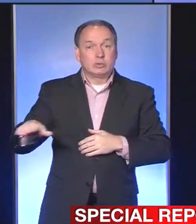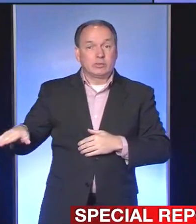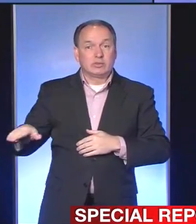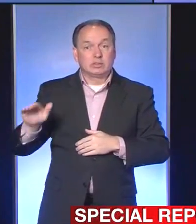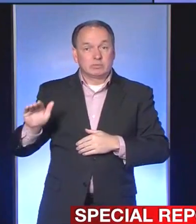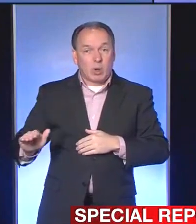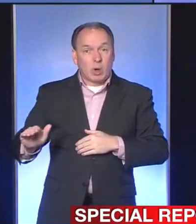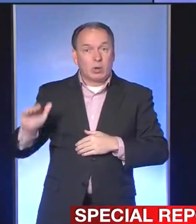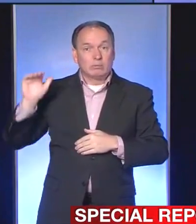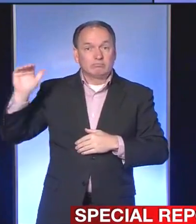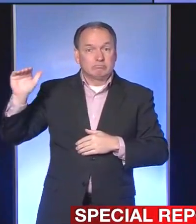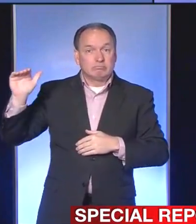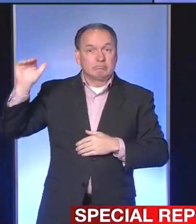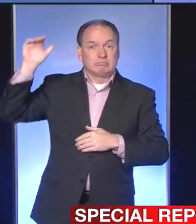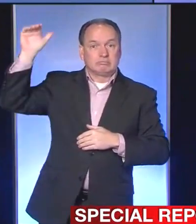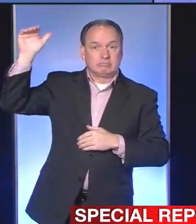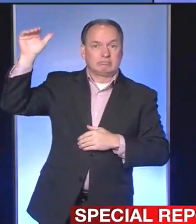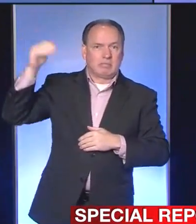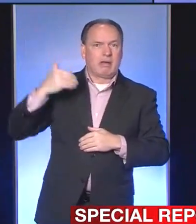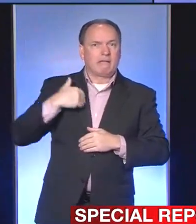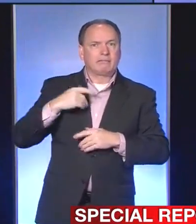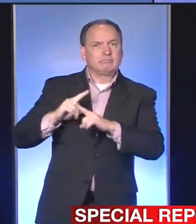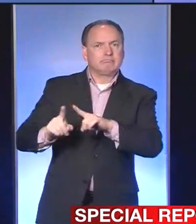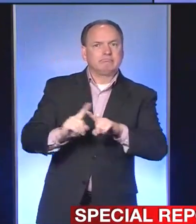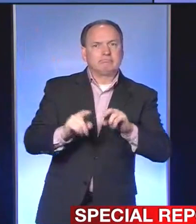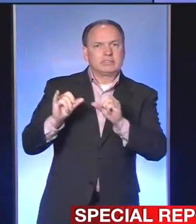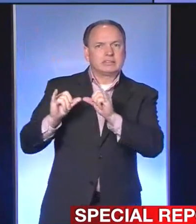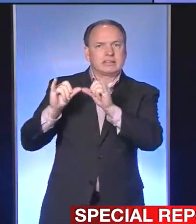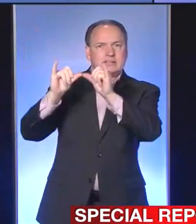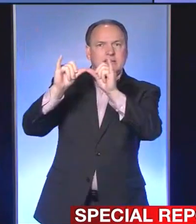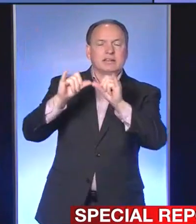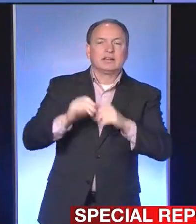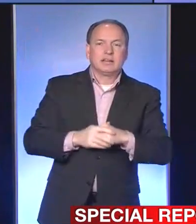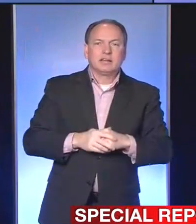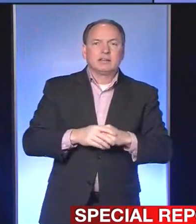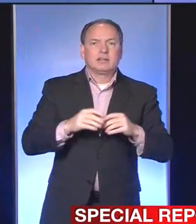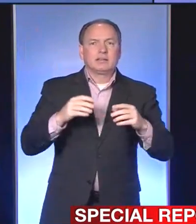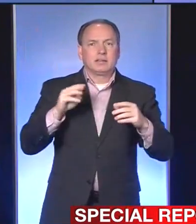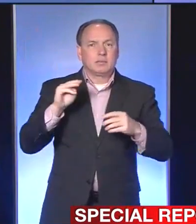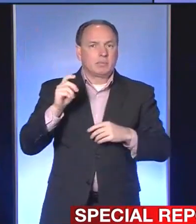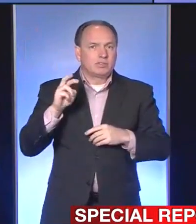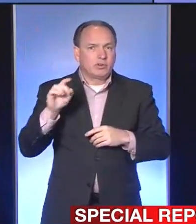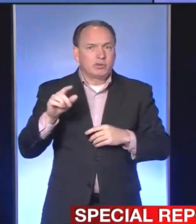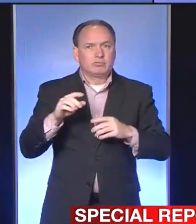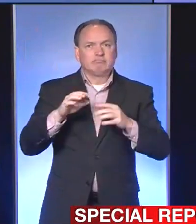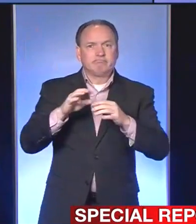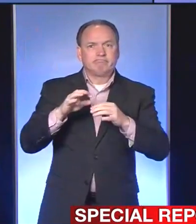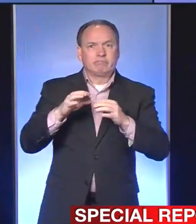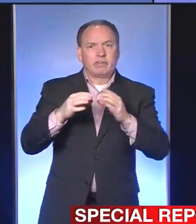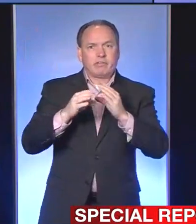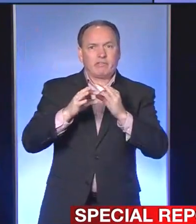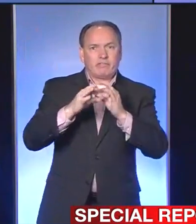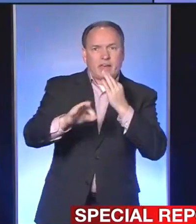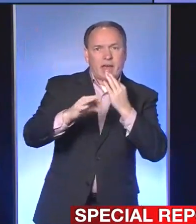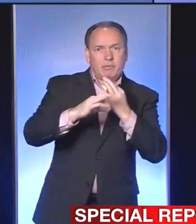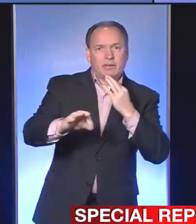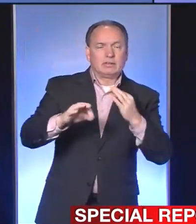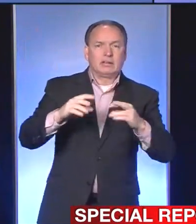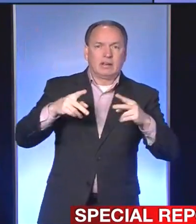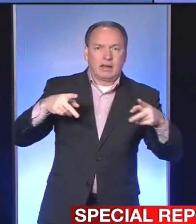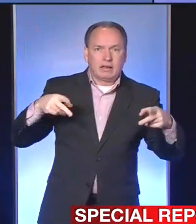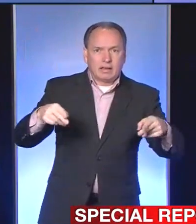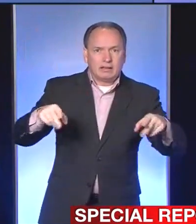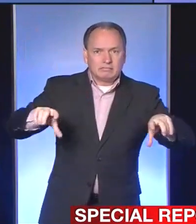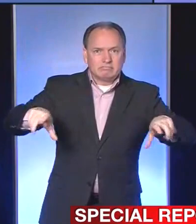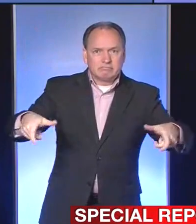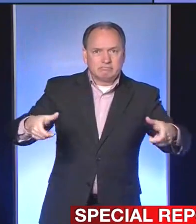adults, medium, large adults. You take this piece of material, you cut it almost like a little boomerang, you cut two holes in the